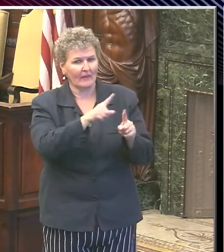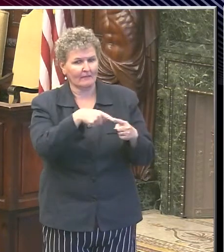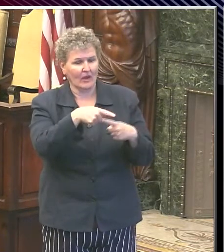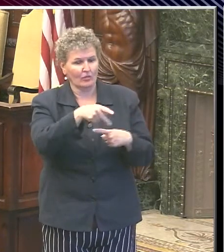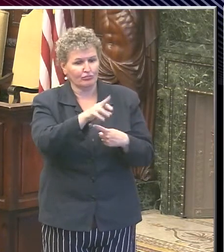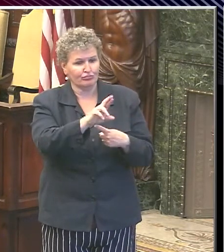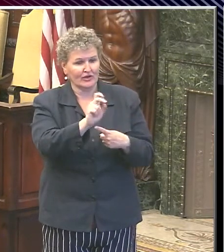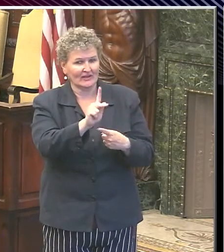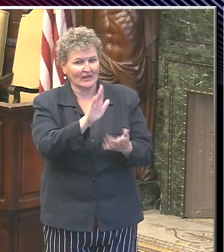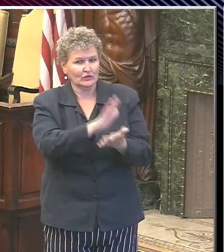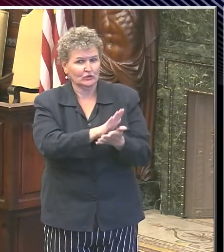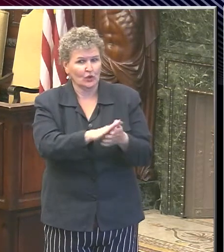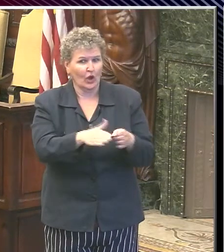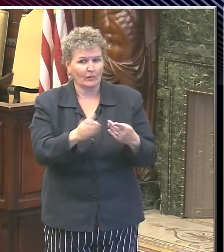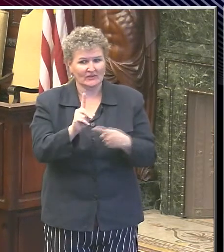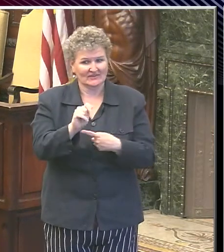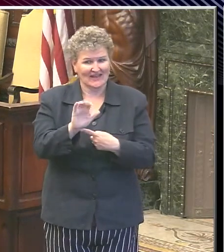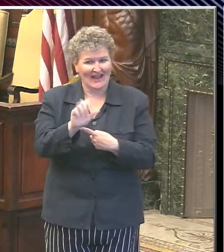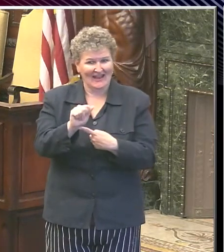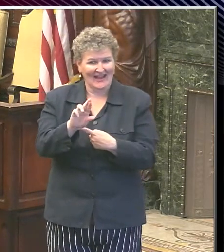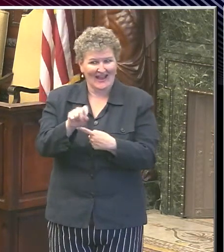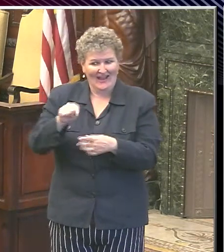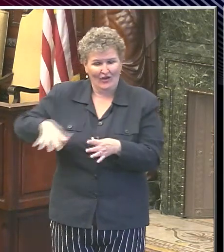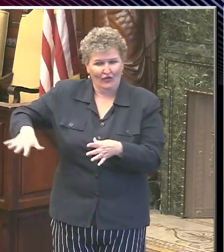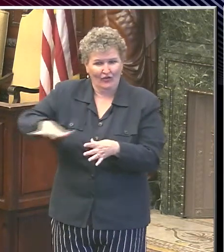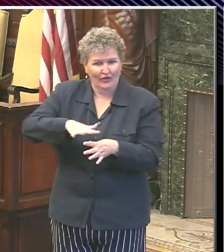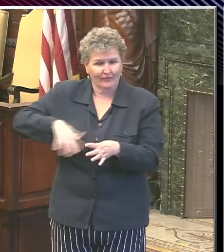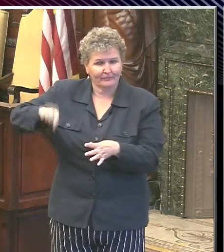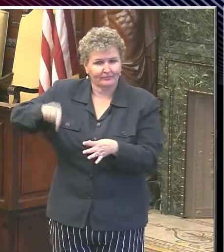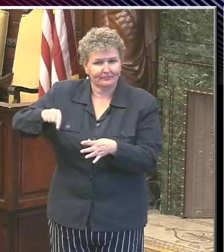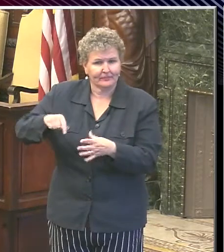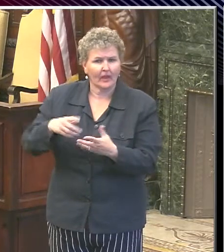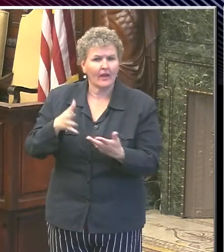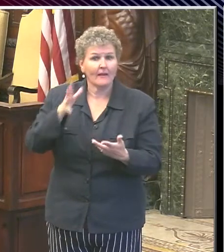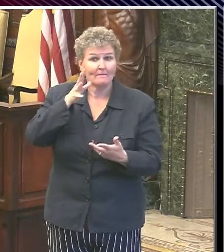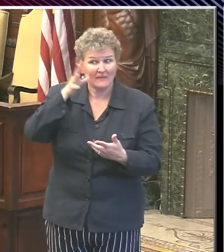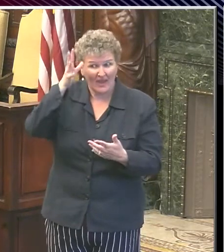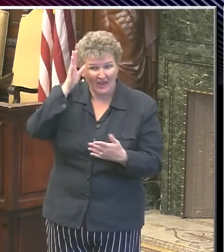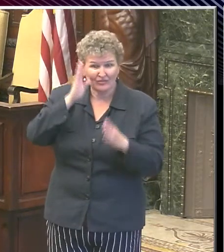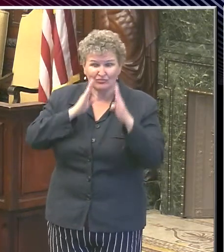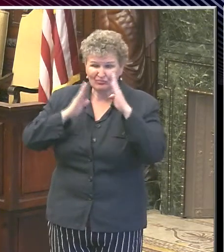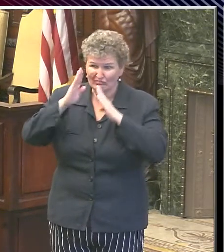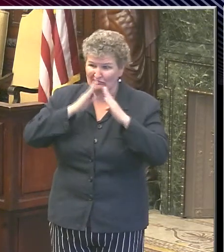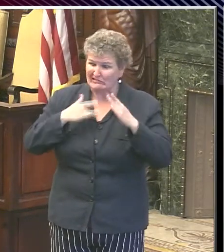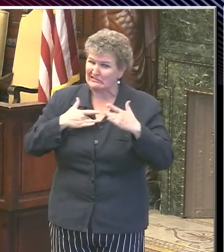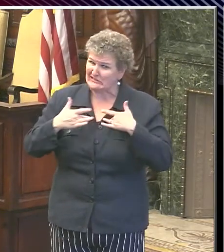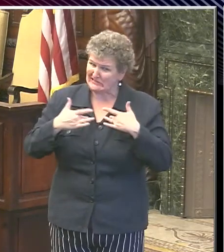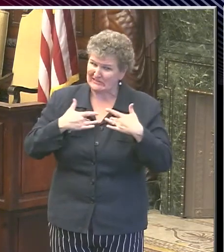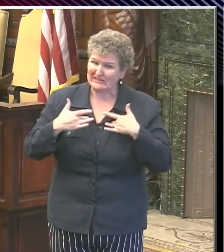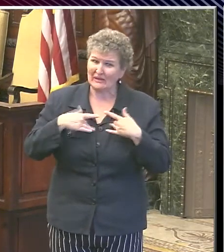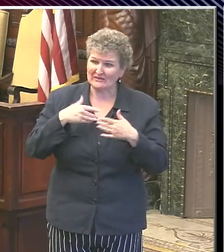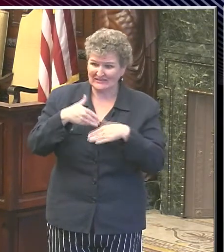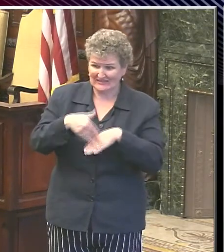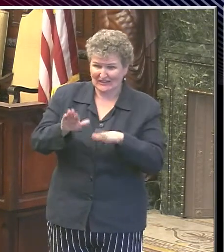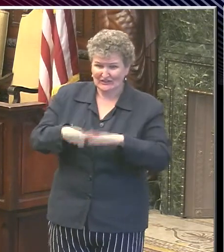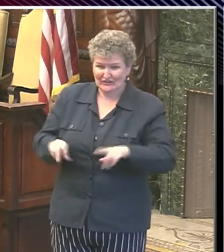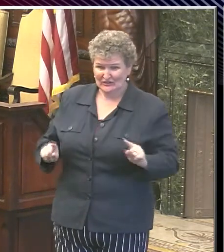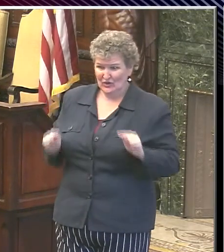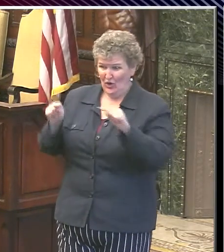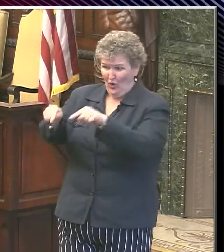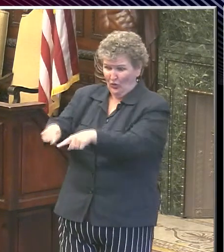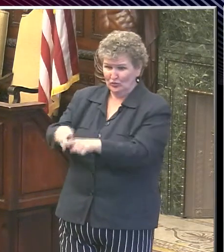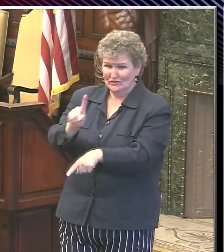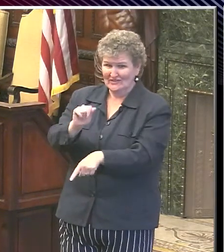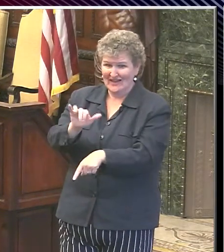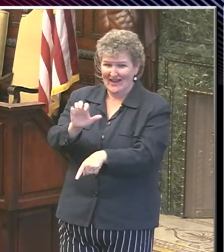care. And Argenis tells us that parents are worried, have been worried about sending their kids to daycare. And what would be your